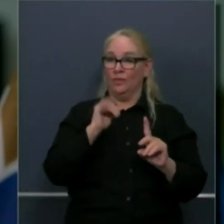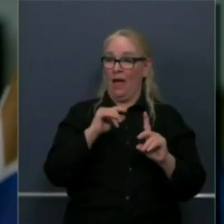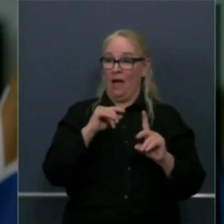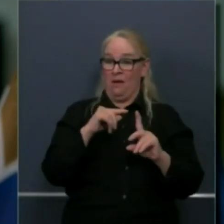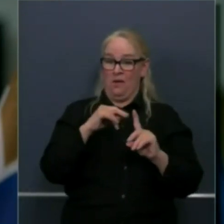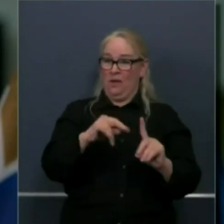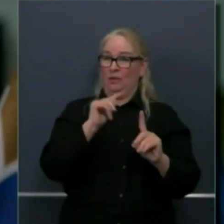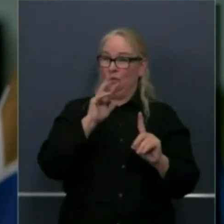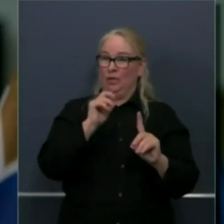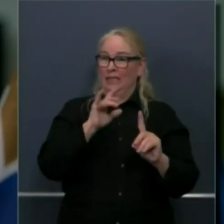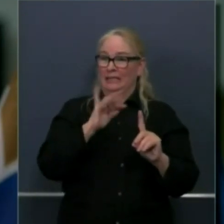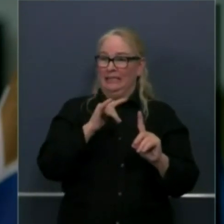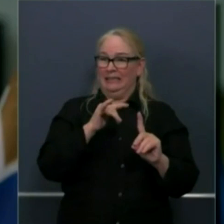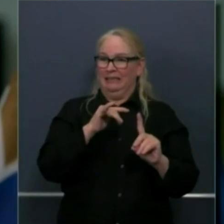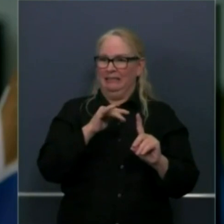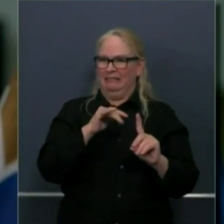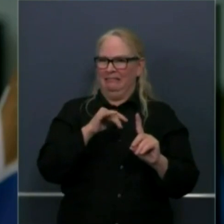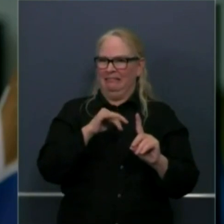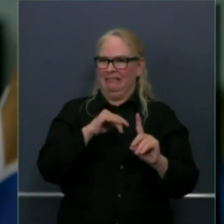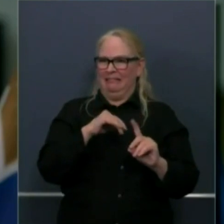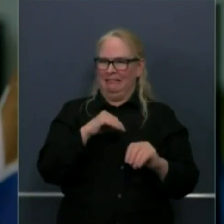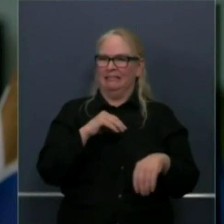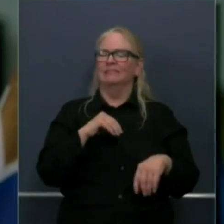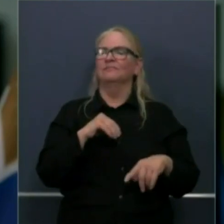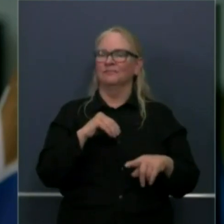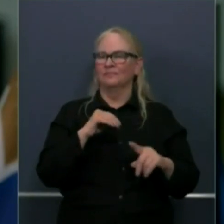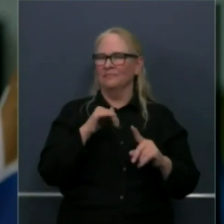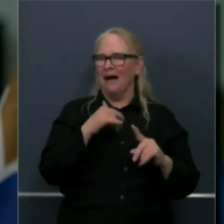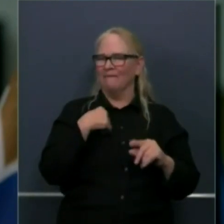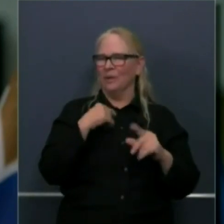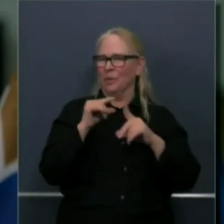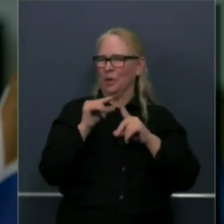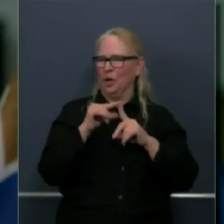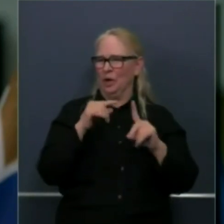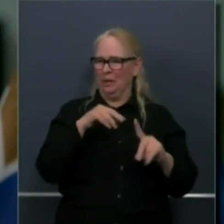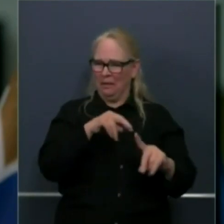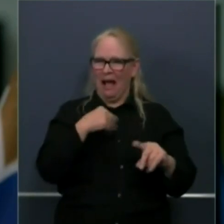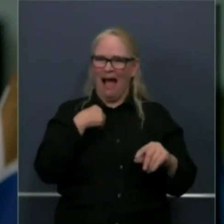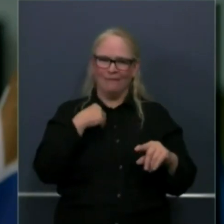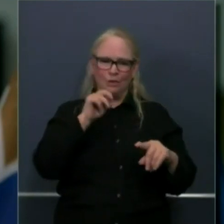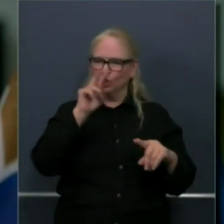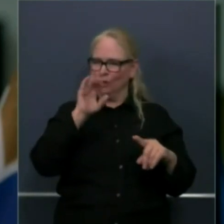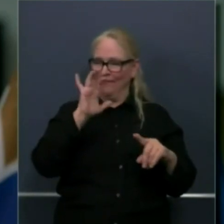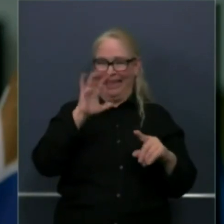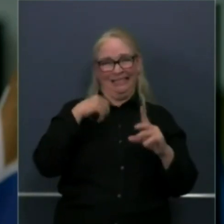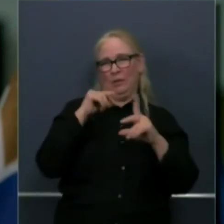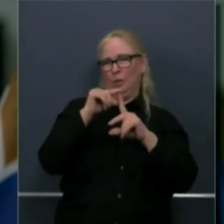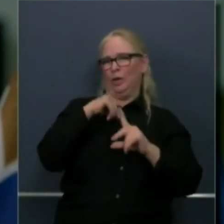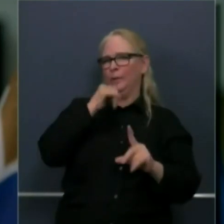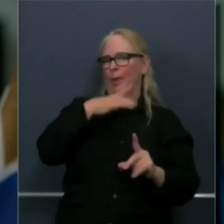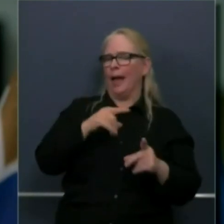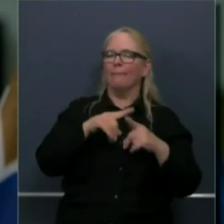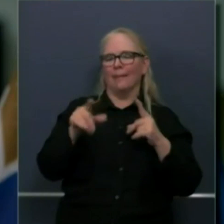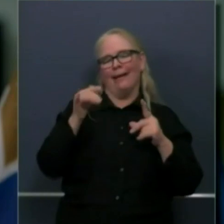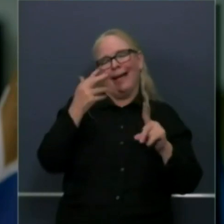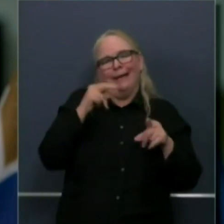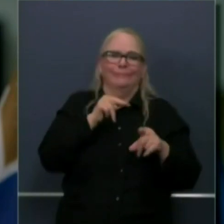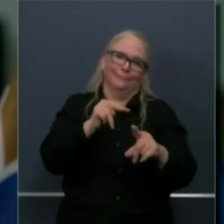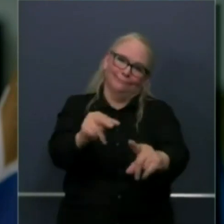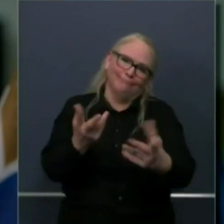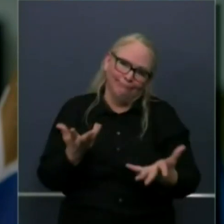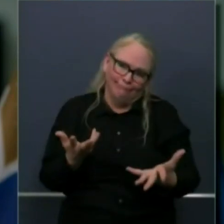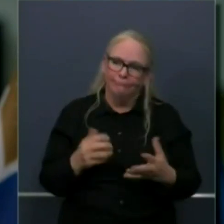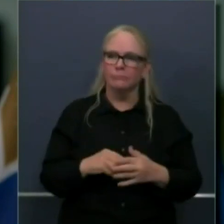but we have PCR surveillance and serosurveillance also part of a panoply of solutions. We're also testing